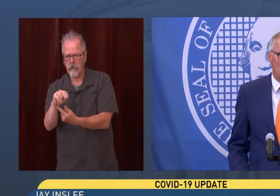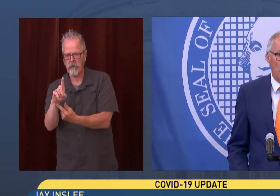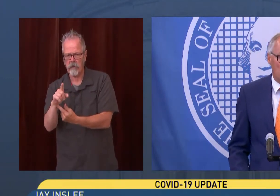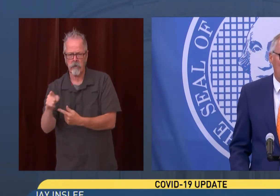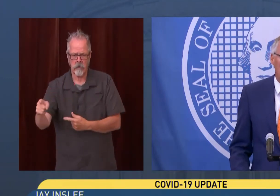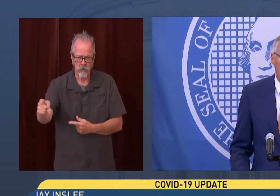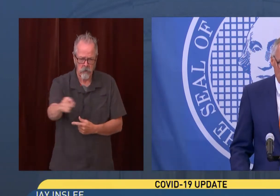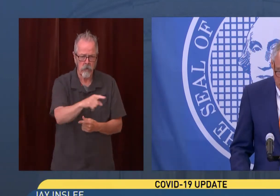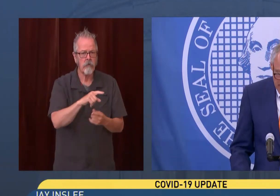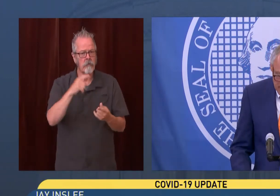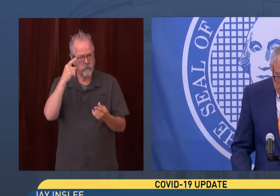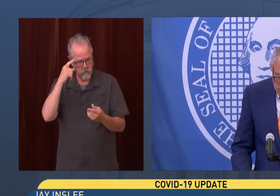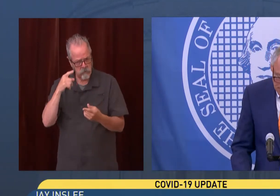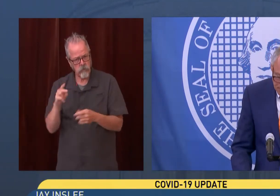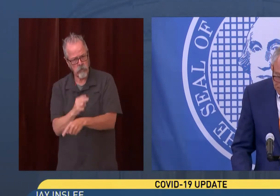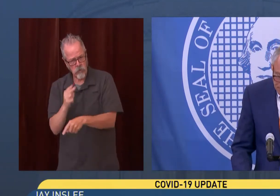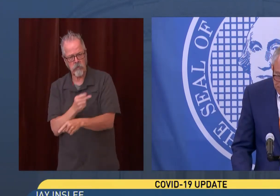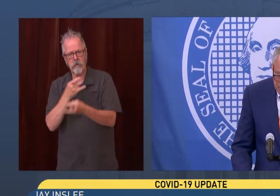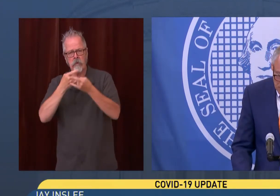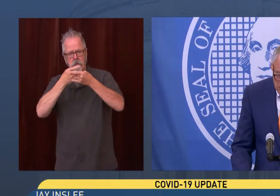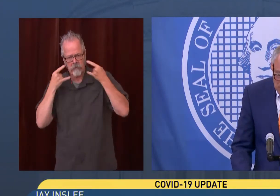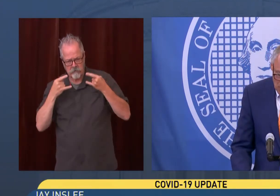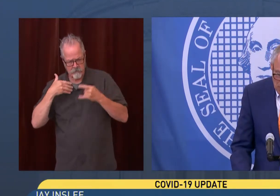vaccinated, the less we'll have to think about this.